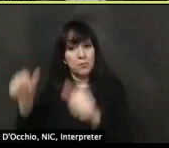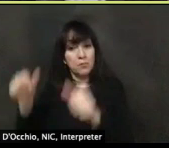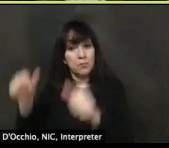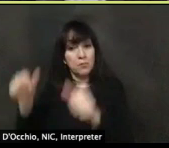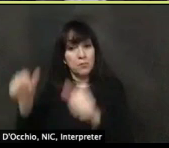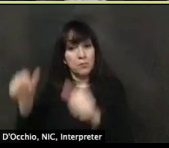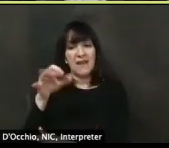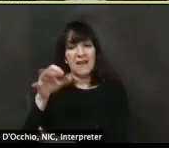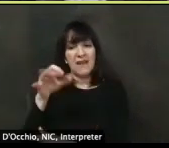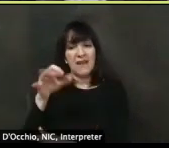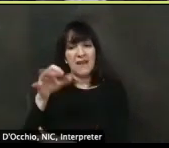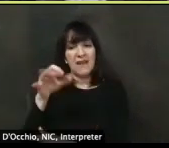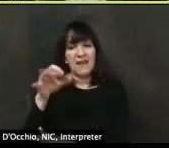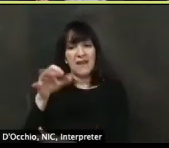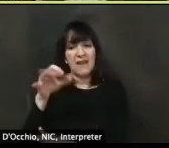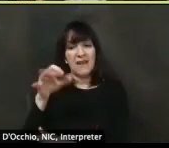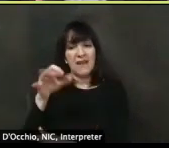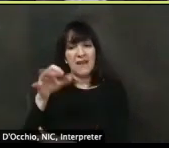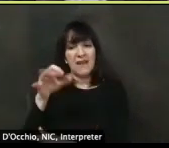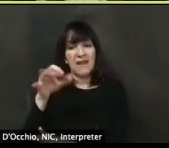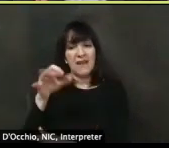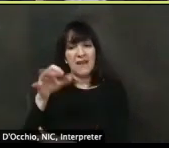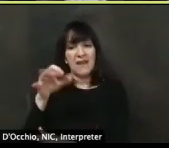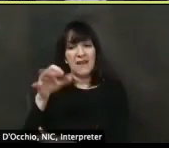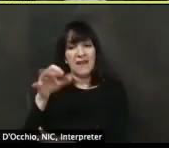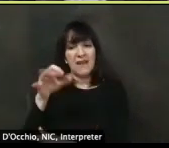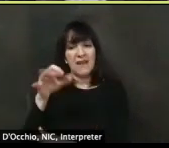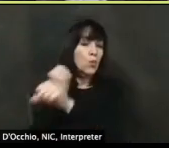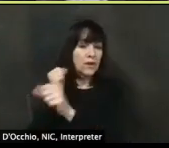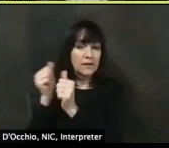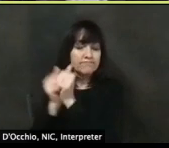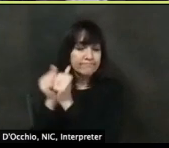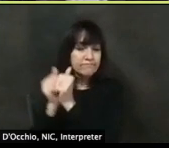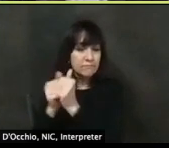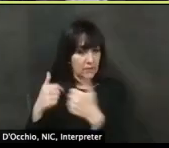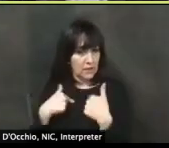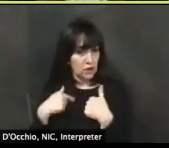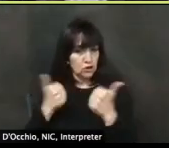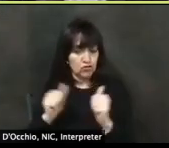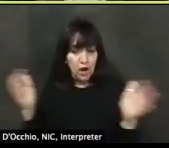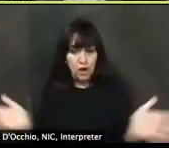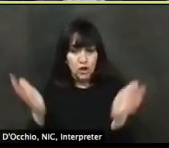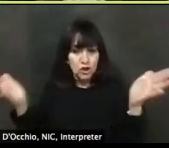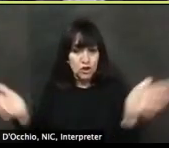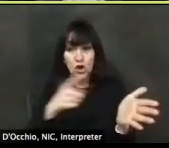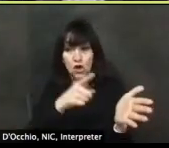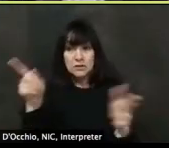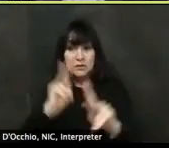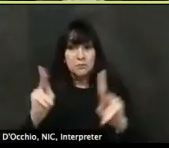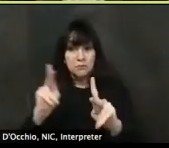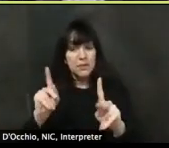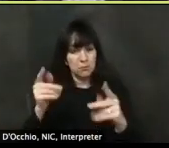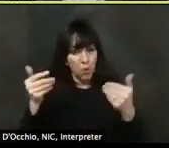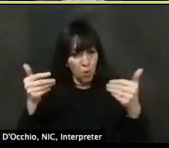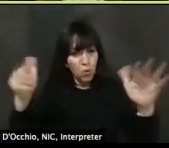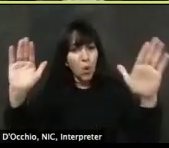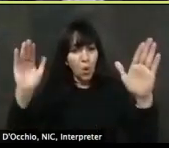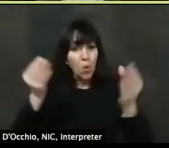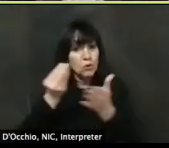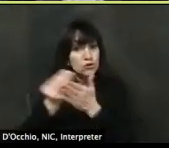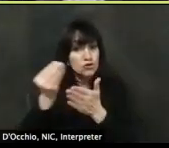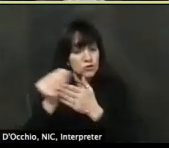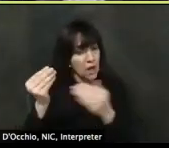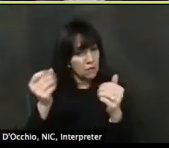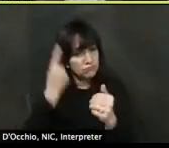encourage people, uh, to get out there, um, to shop under the guidelines, uh, locally, um, and, and